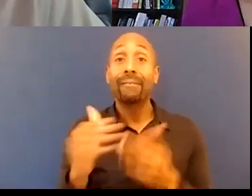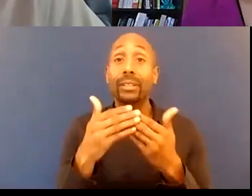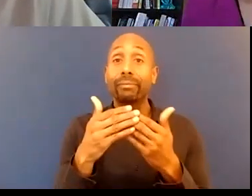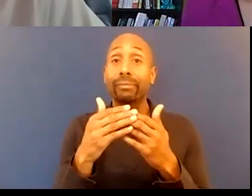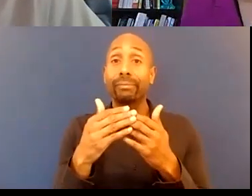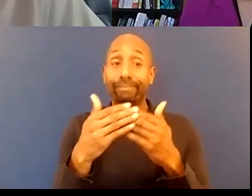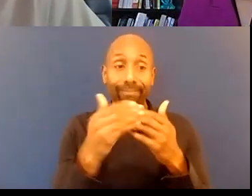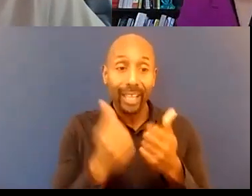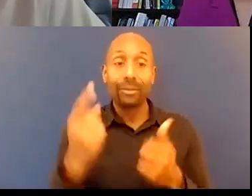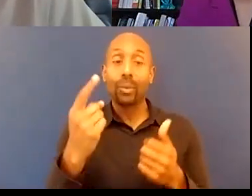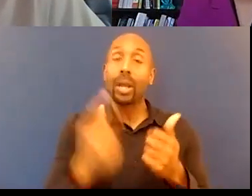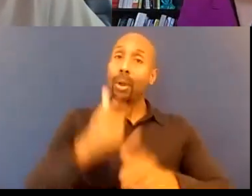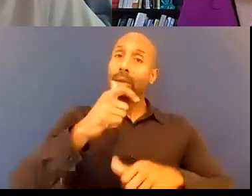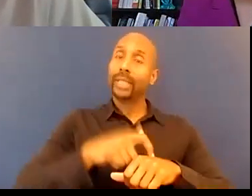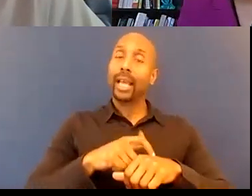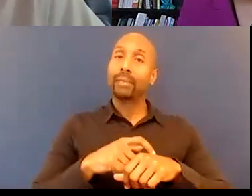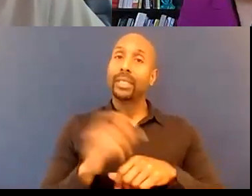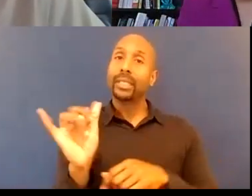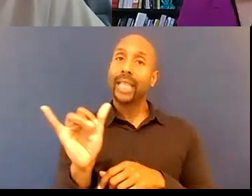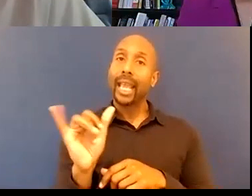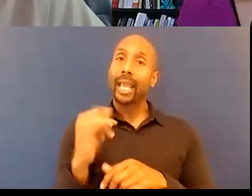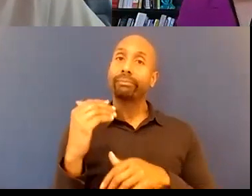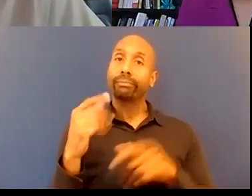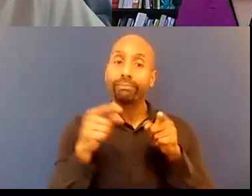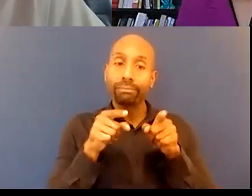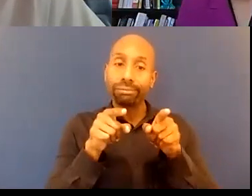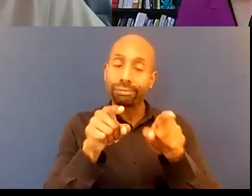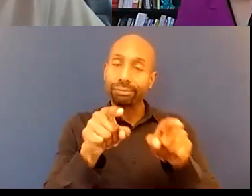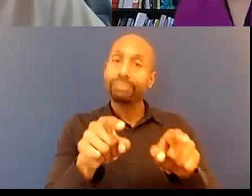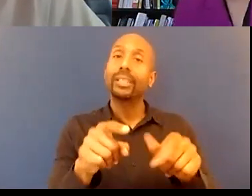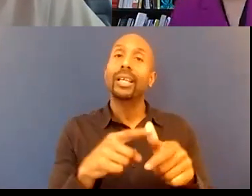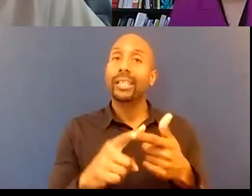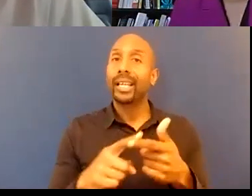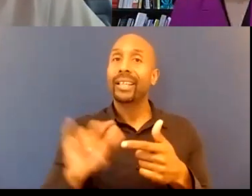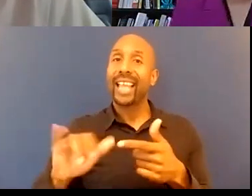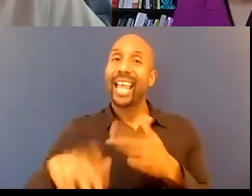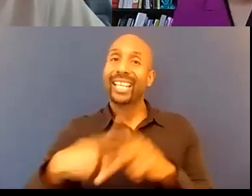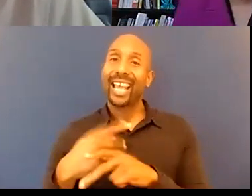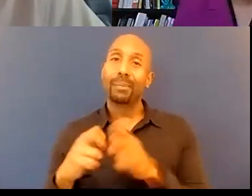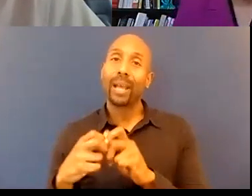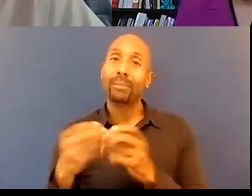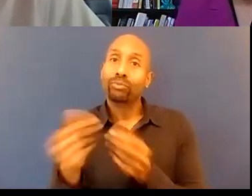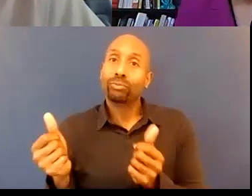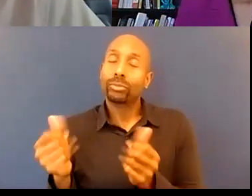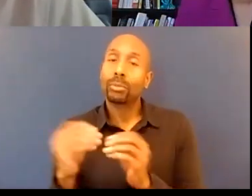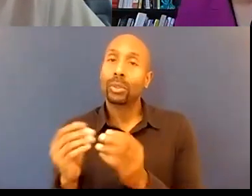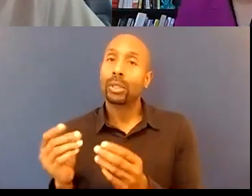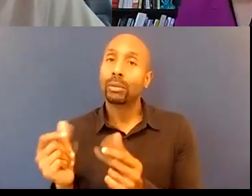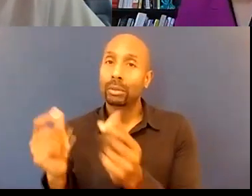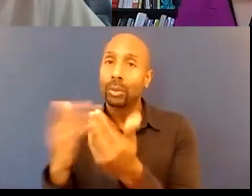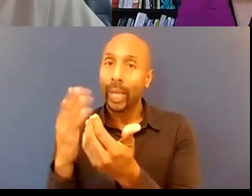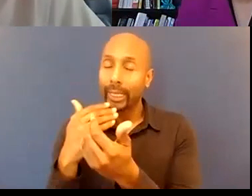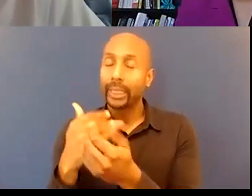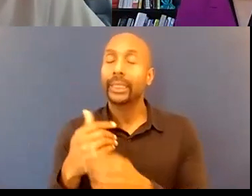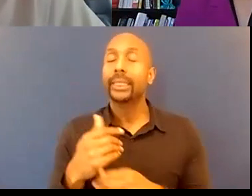road forward then it's going to be problematic the other part that has to happen in that same space and i think that you know this is what we're